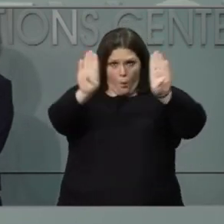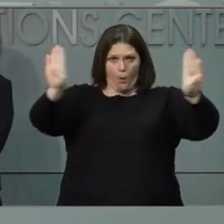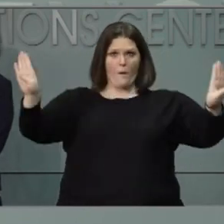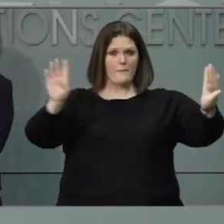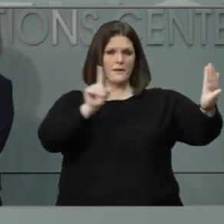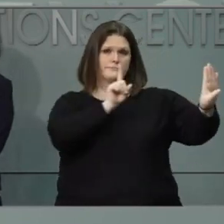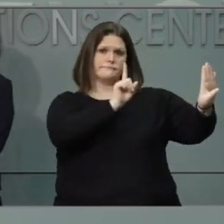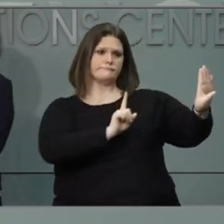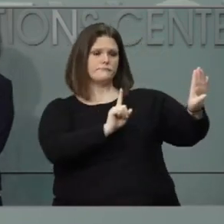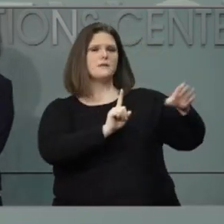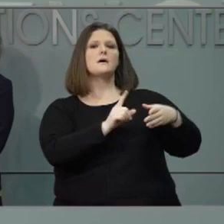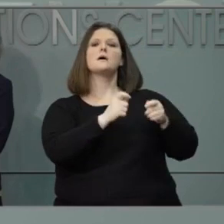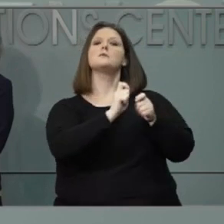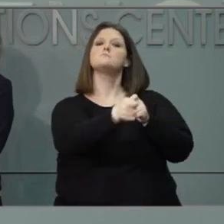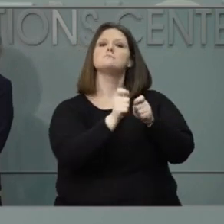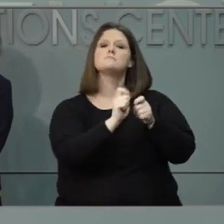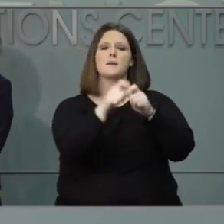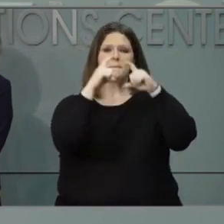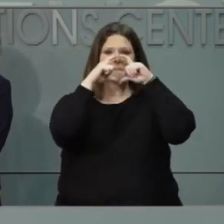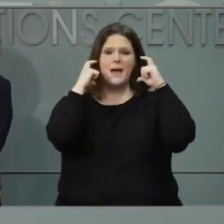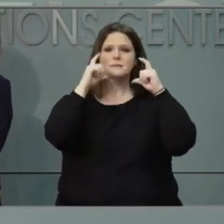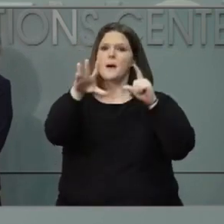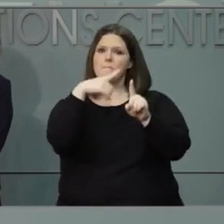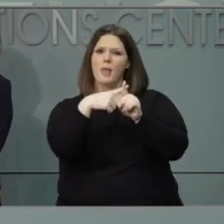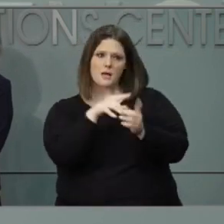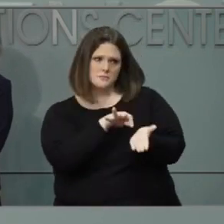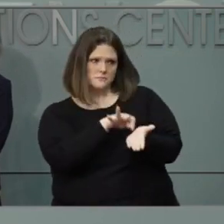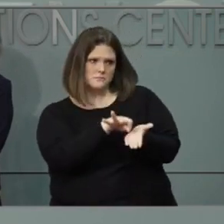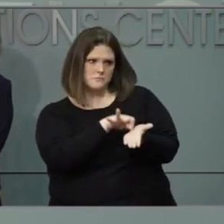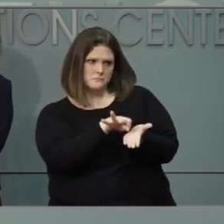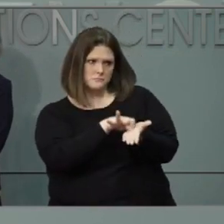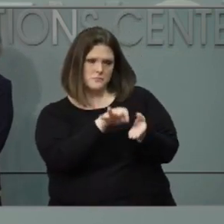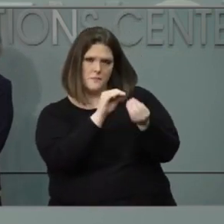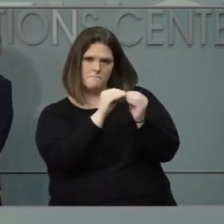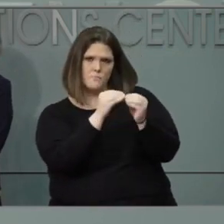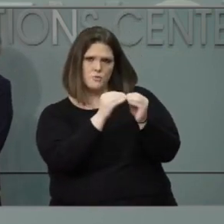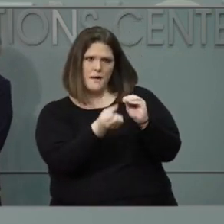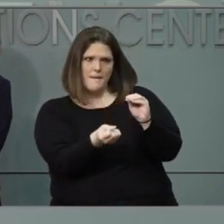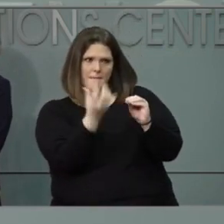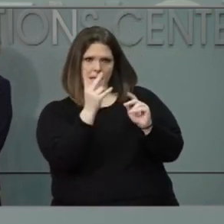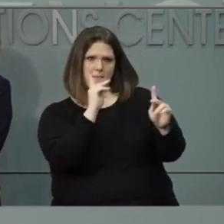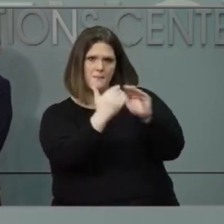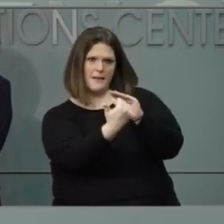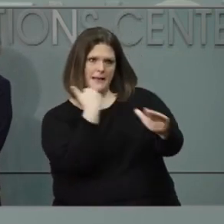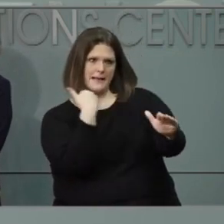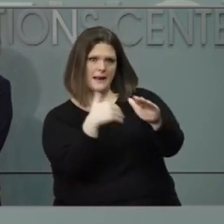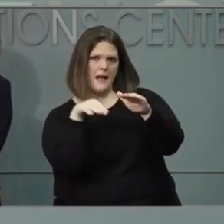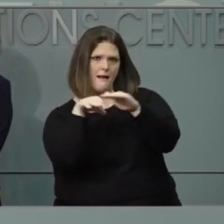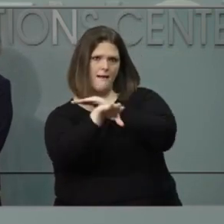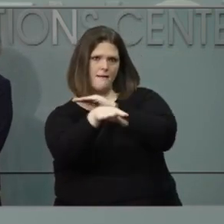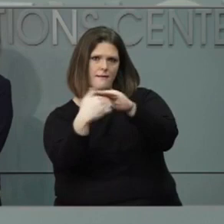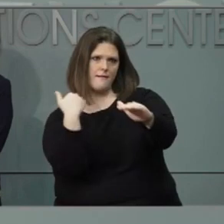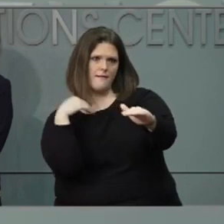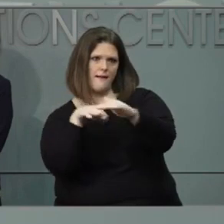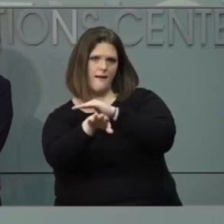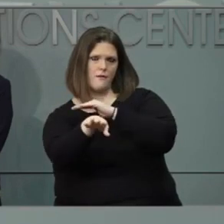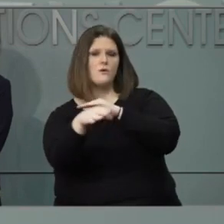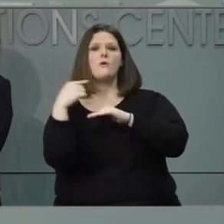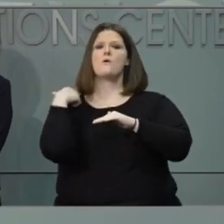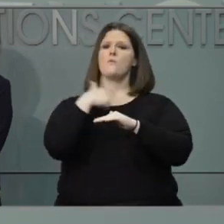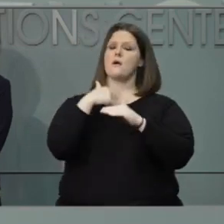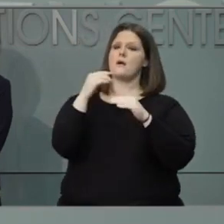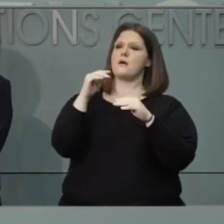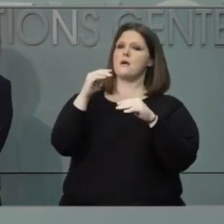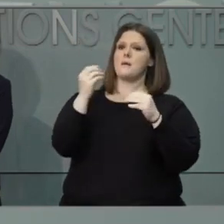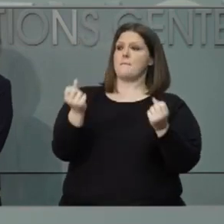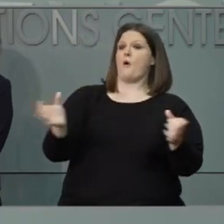managing the occupancy limits. As a reminder, in our retail stores, we're asking for a 50% occupancy limit,